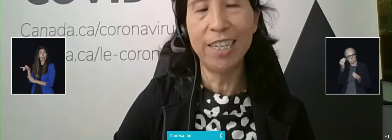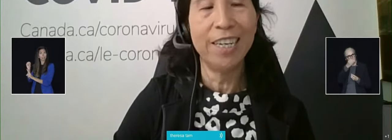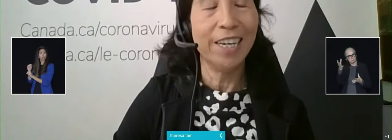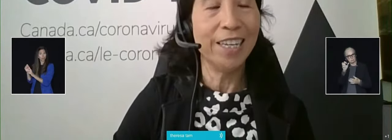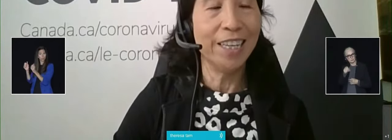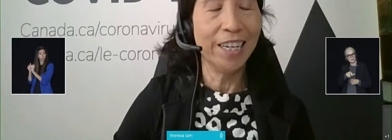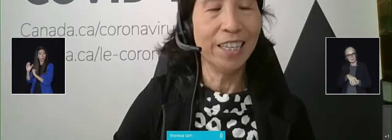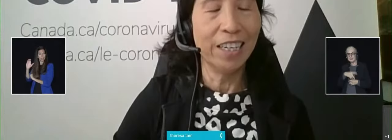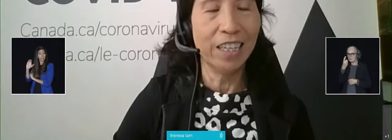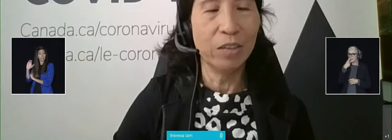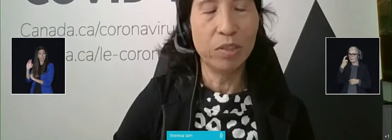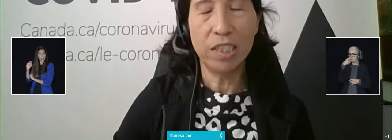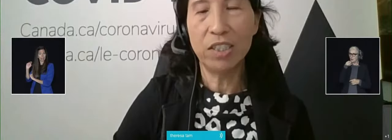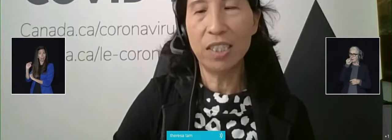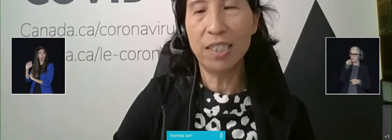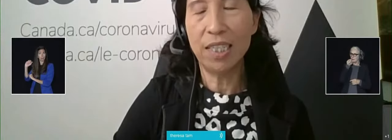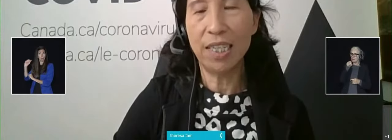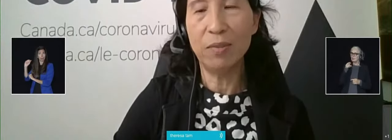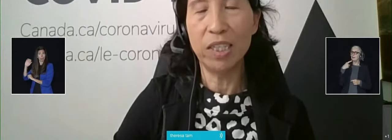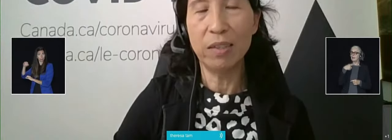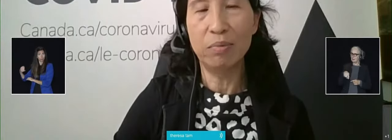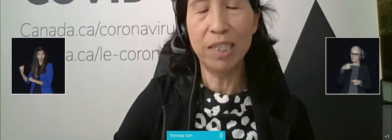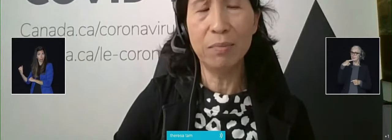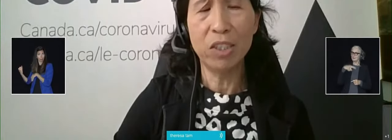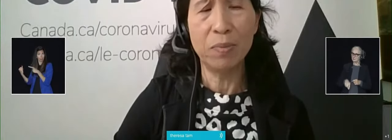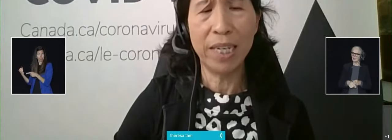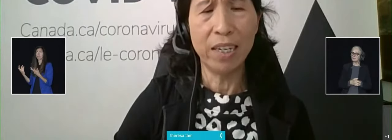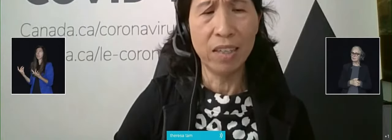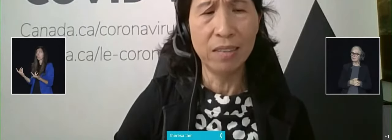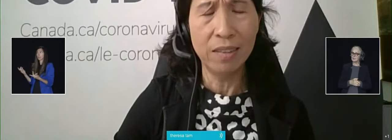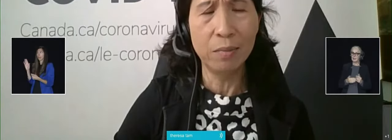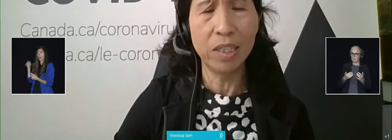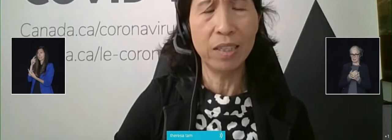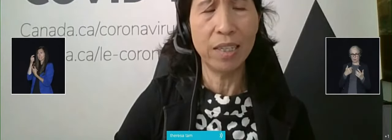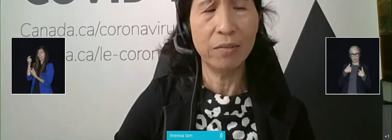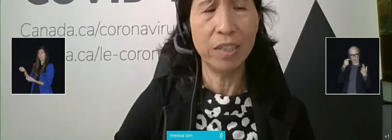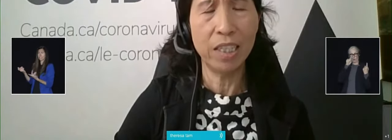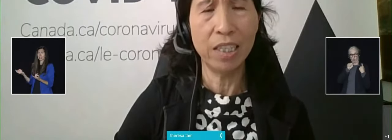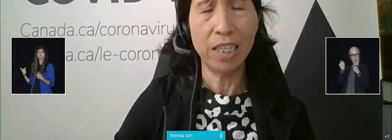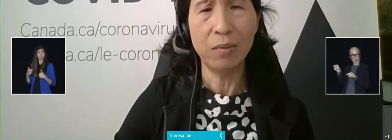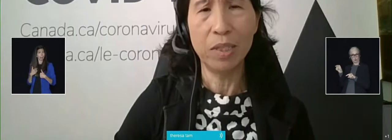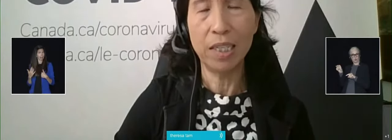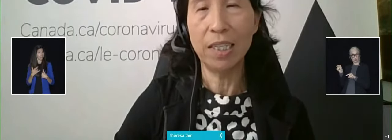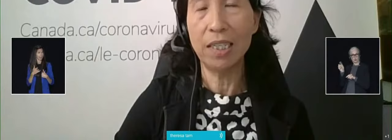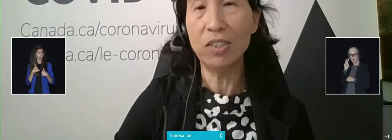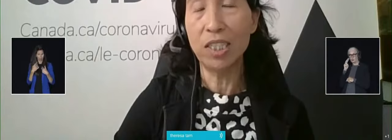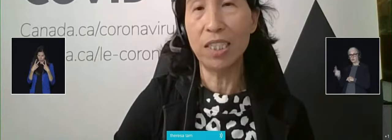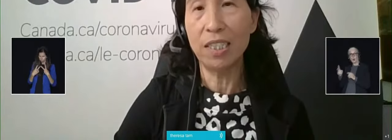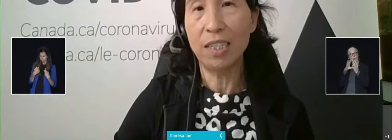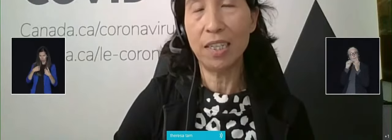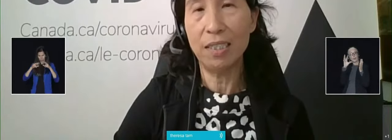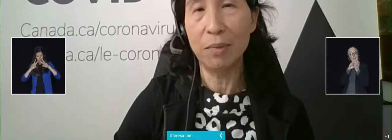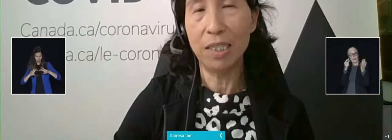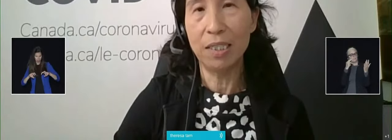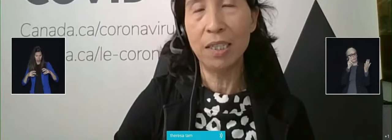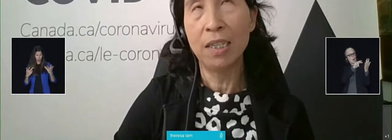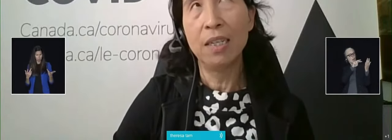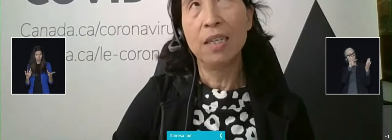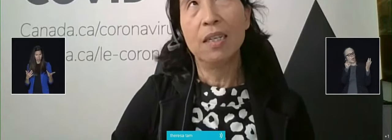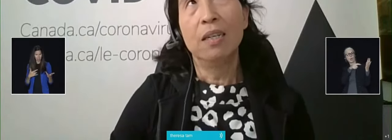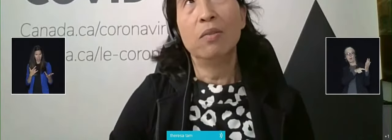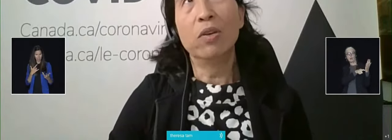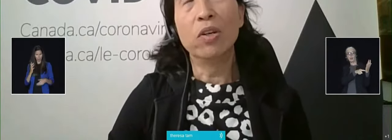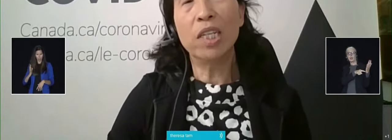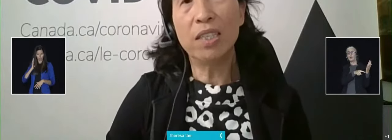session and then the predictions. And I think we are pretty much bang on with everything that we had initially estimated.